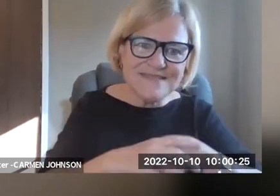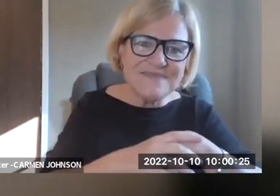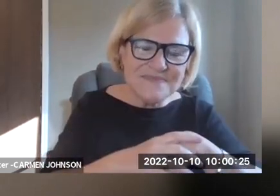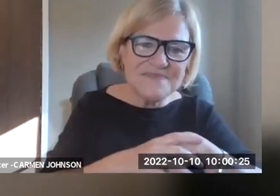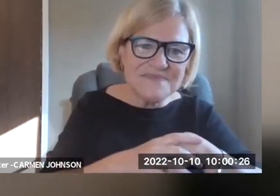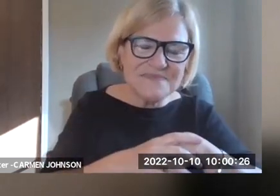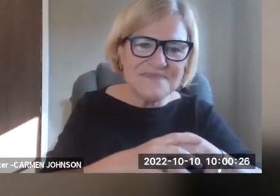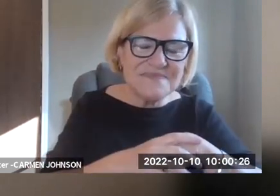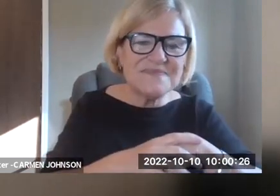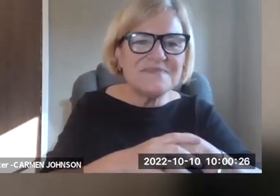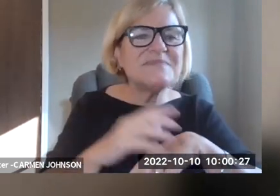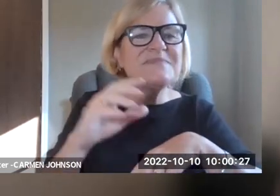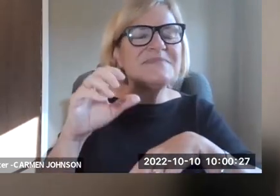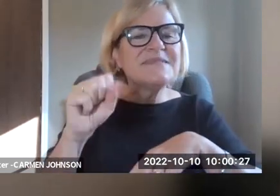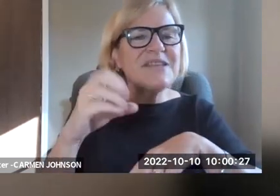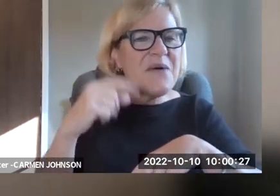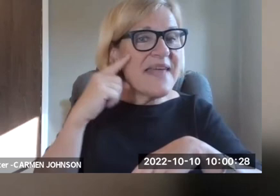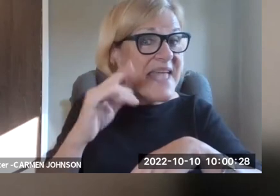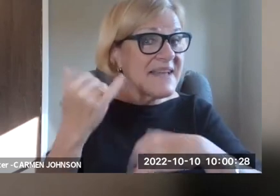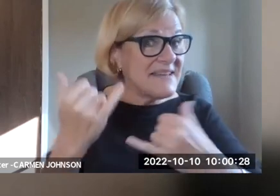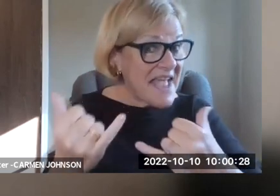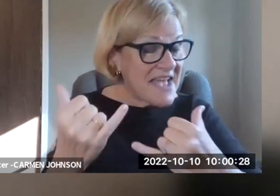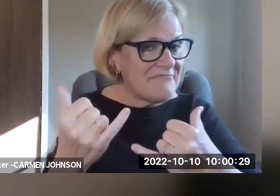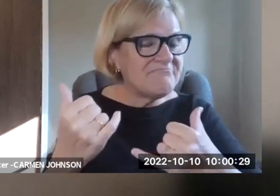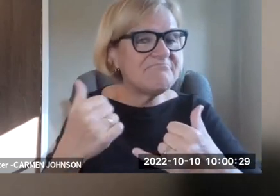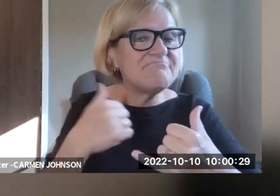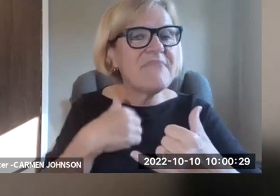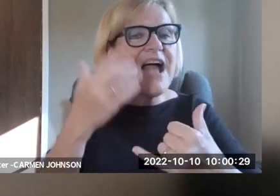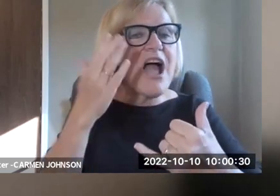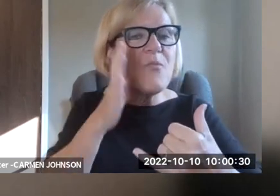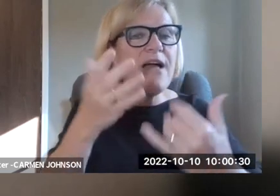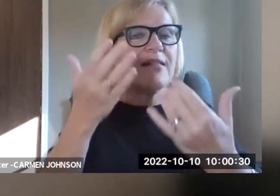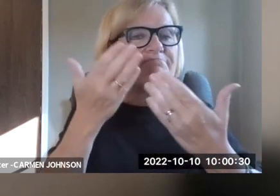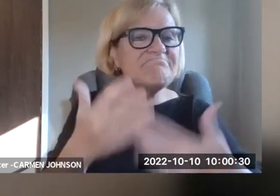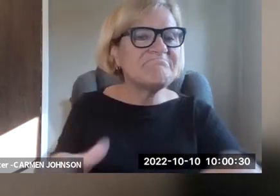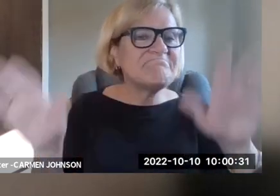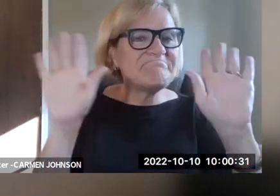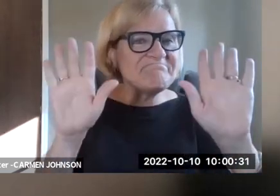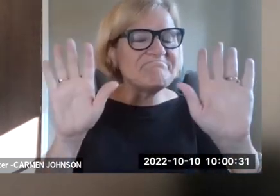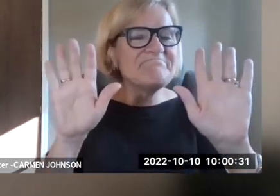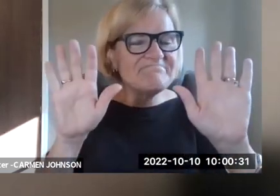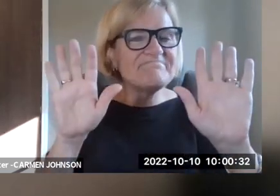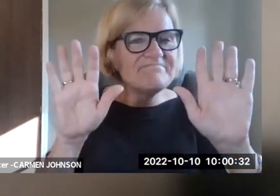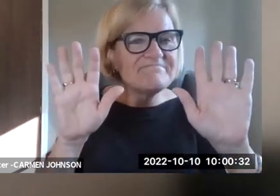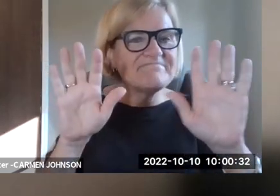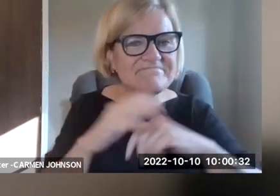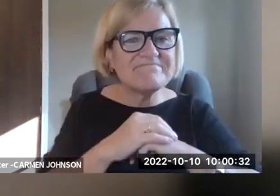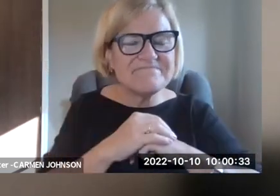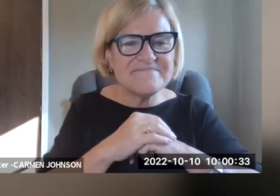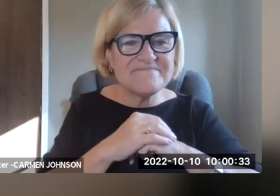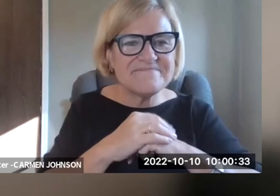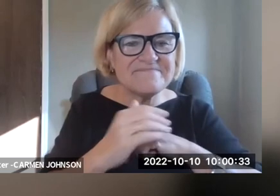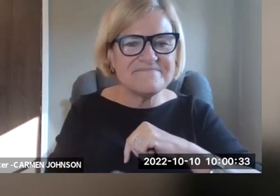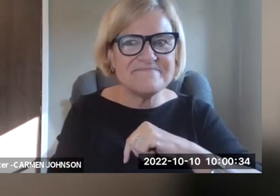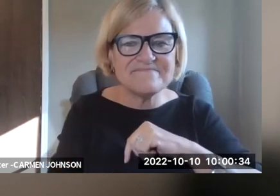.net. Um, because that goes to lots of, lots of folks. Um, uh, so I think with